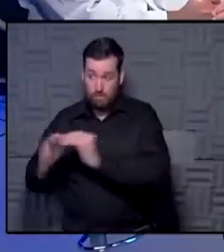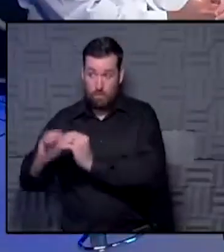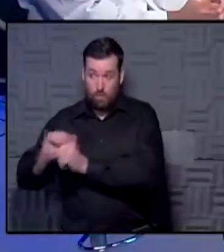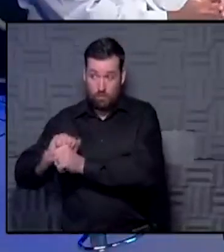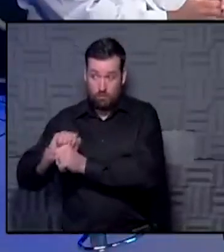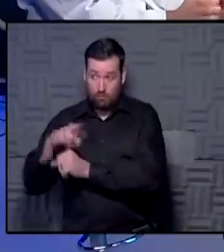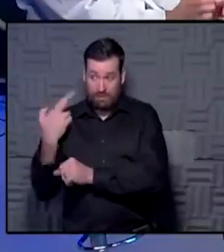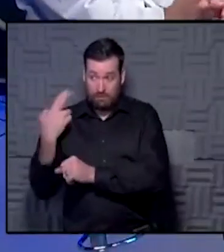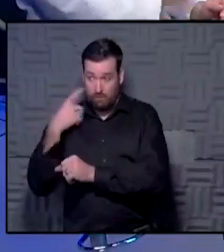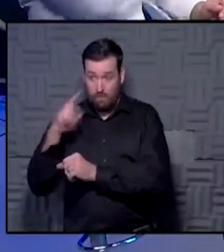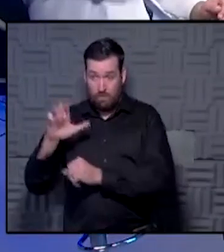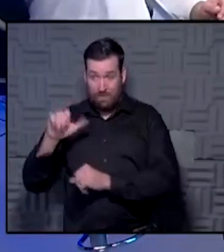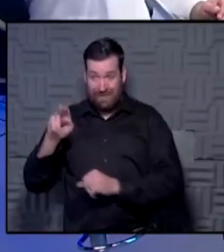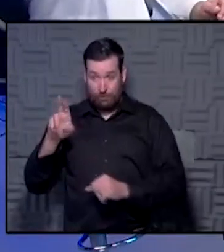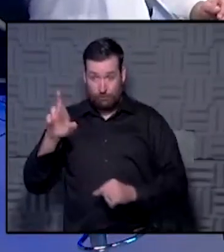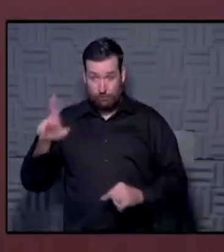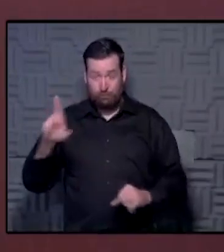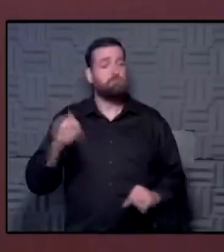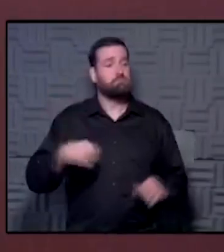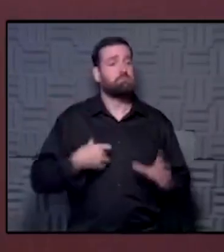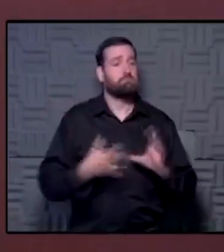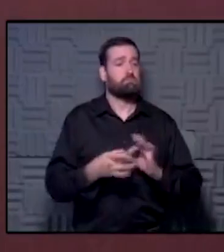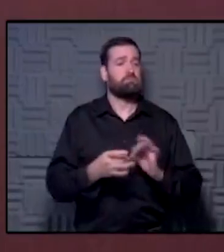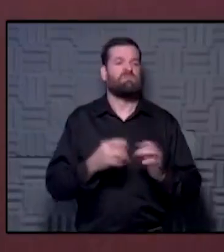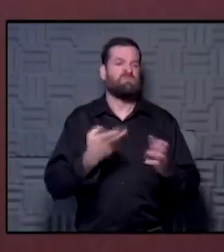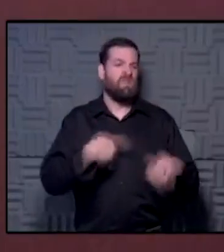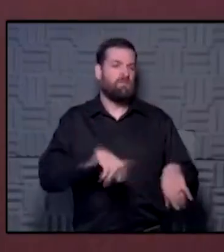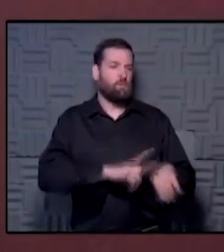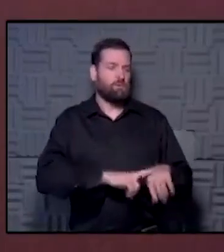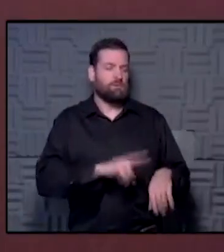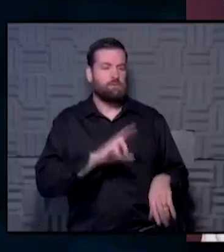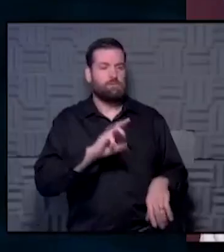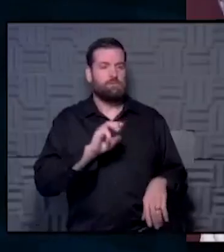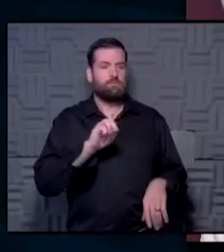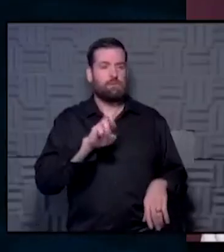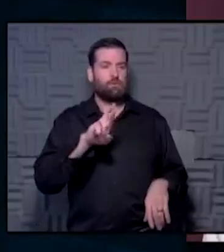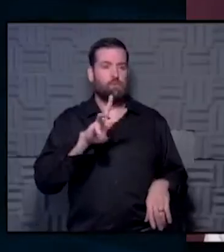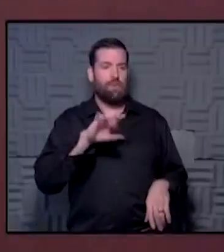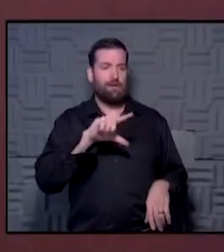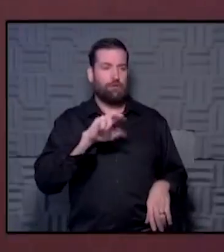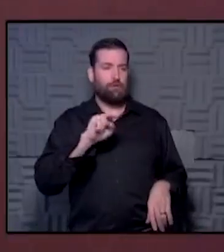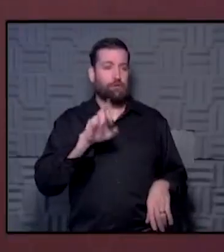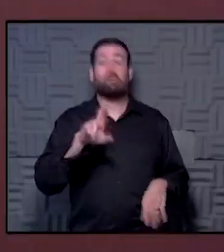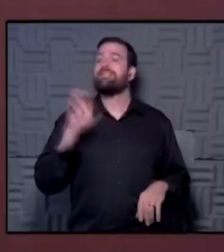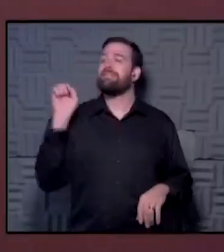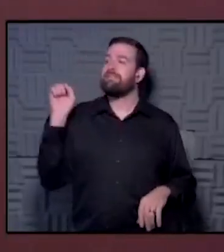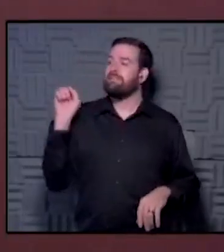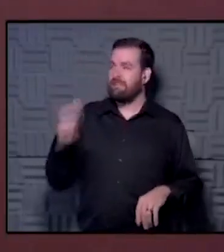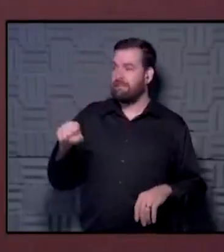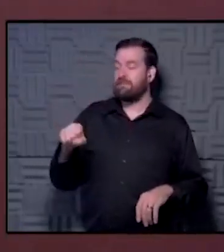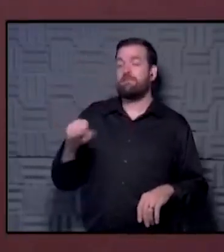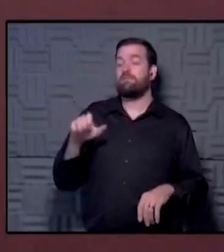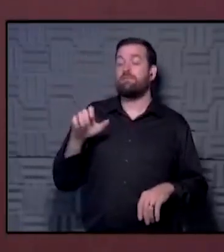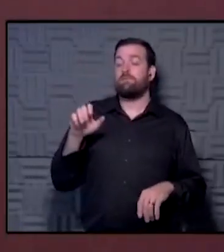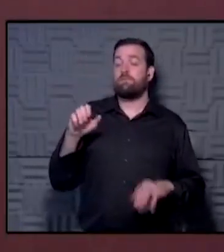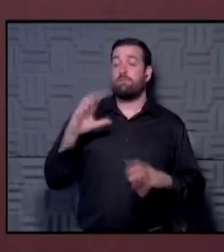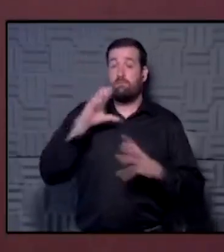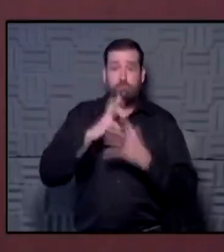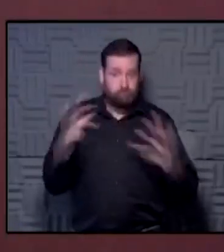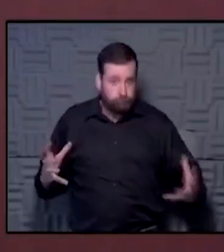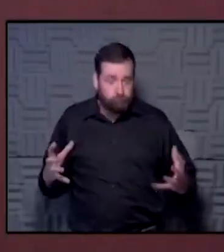question. Let's turn to our guests. Yeah, I'll start, but of course Dr. Wagner can chime in as well. Obesity is actually a risk factor for several cancers,